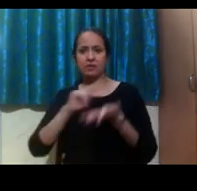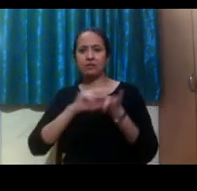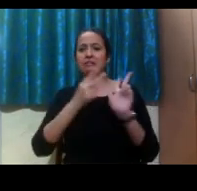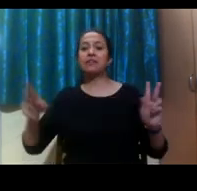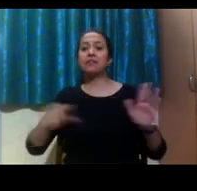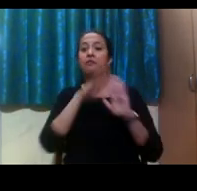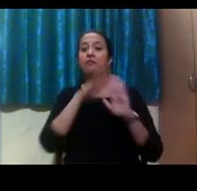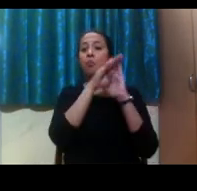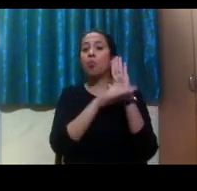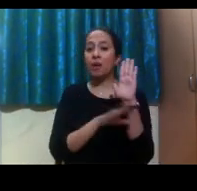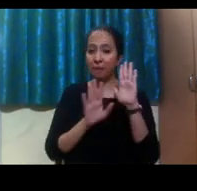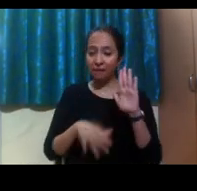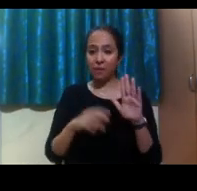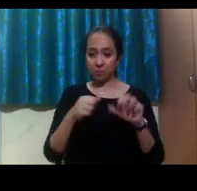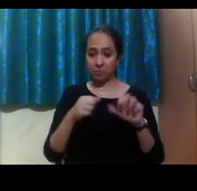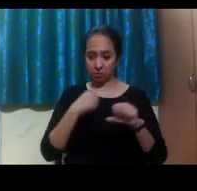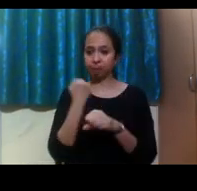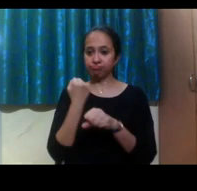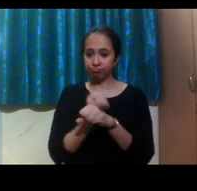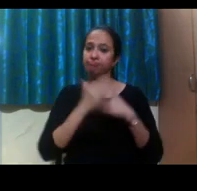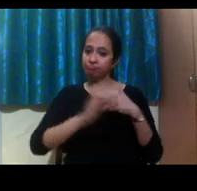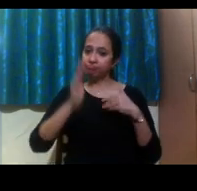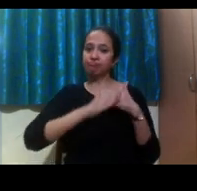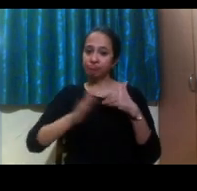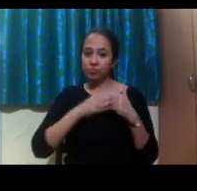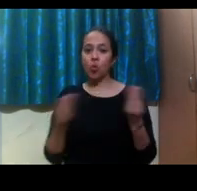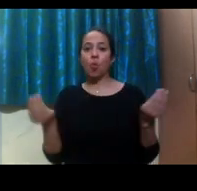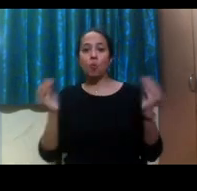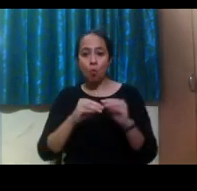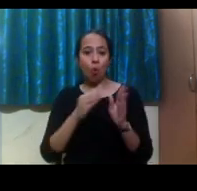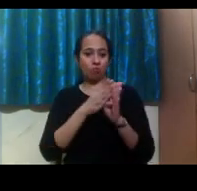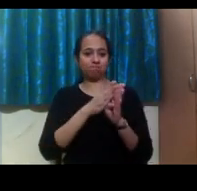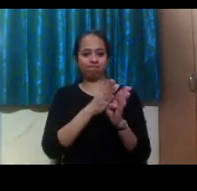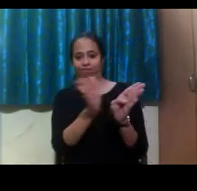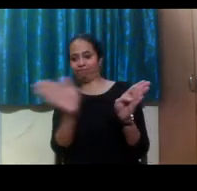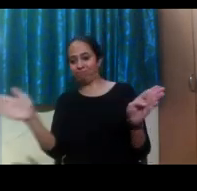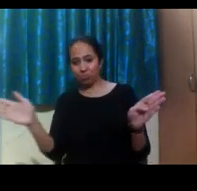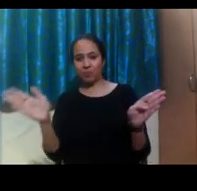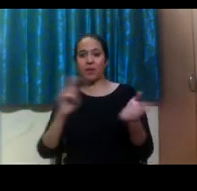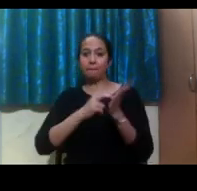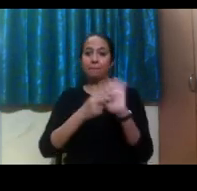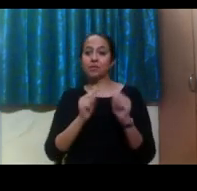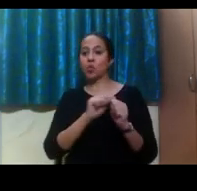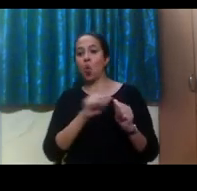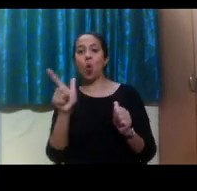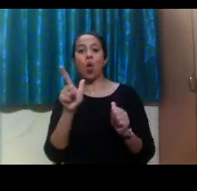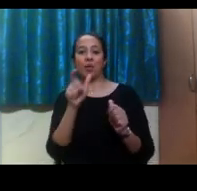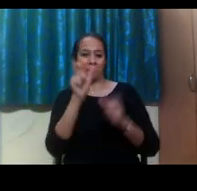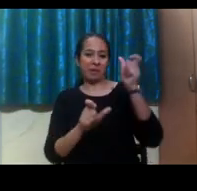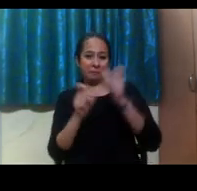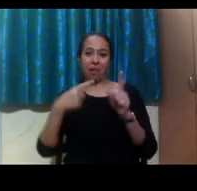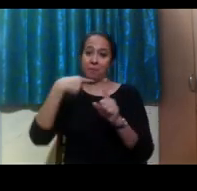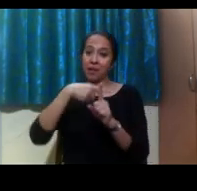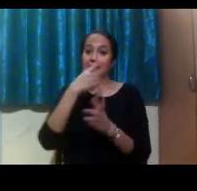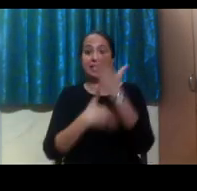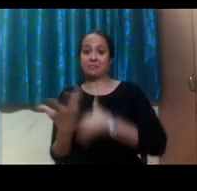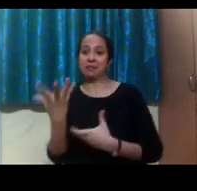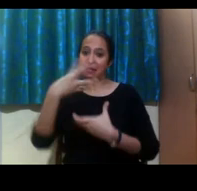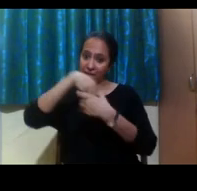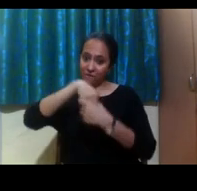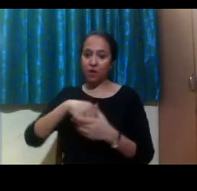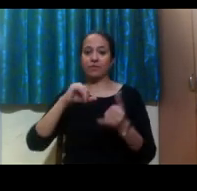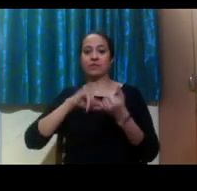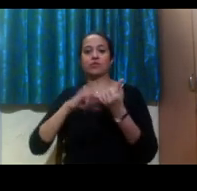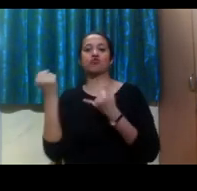that are really doing a lot of work to, um, get more diverse applicants, including students with disabilities. So they really are doing more